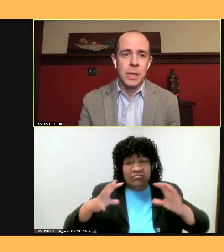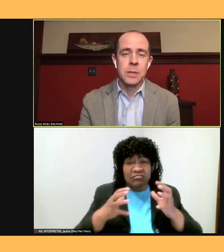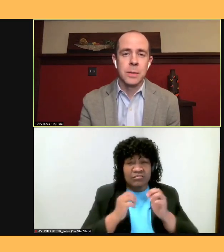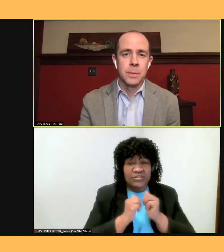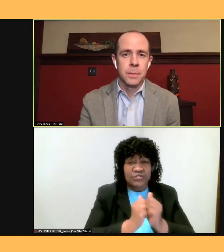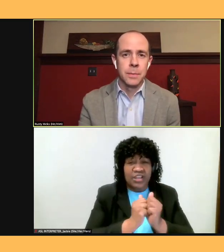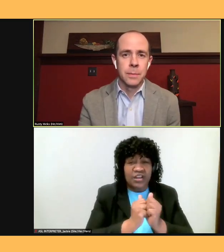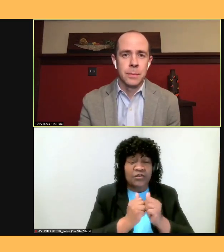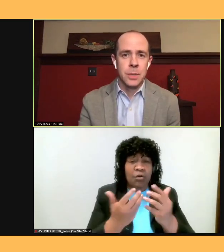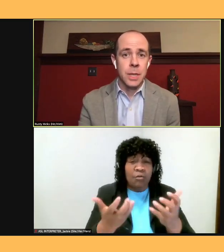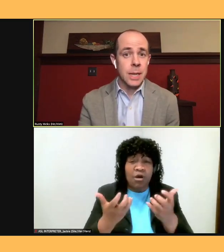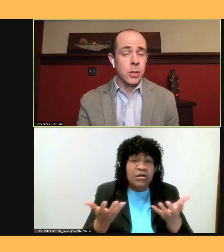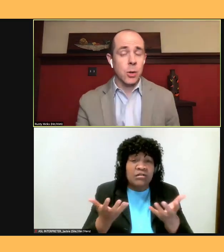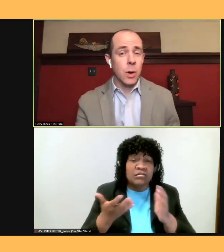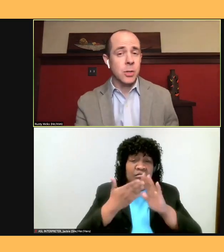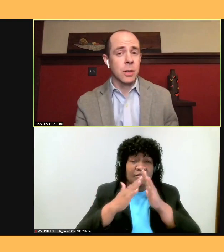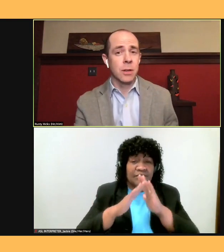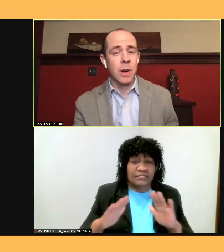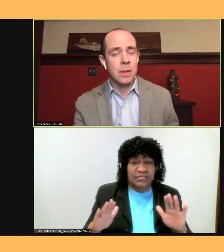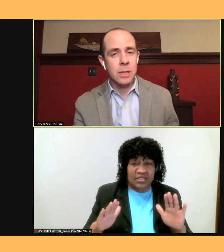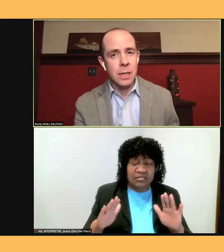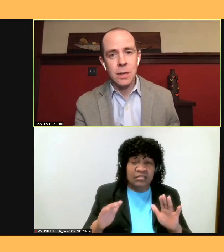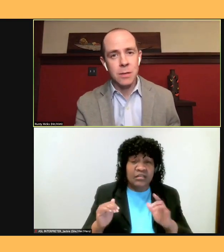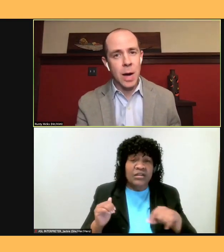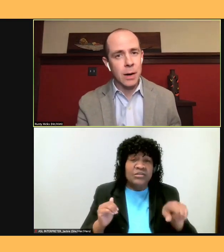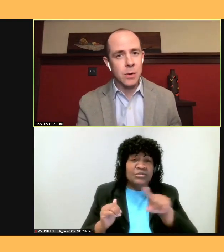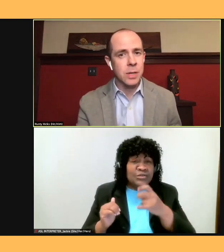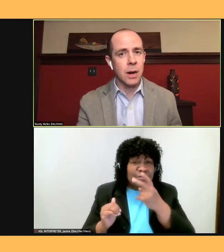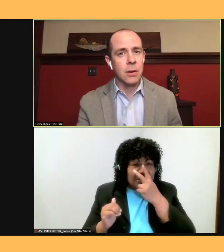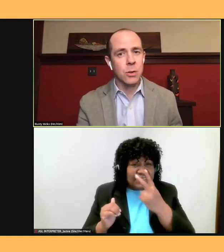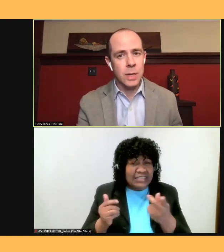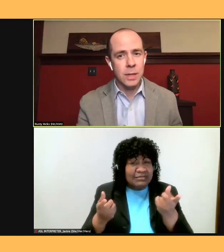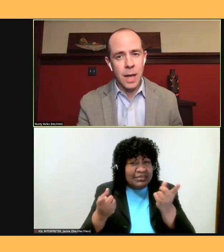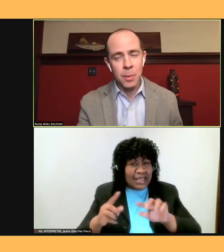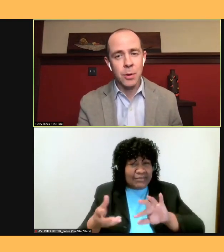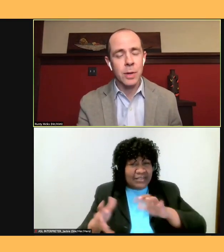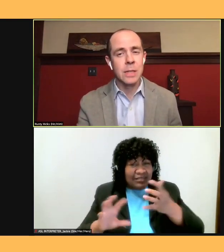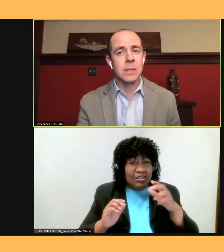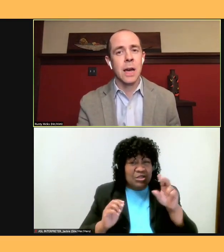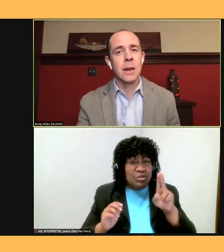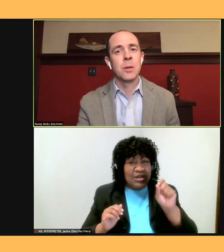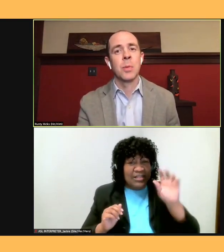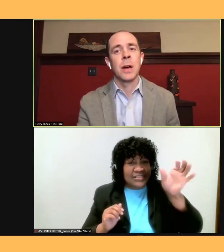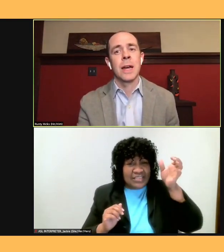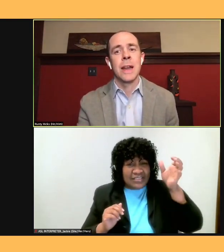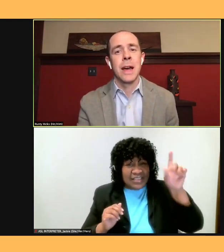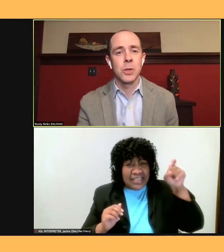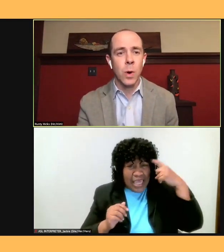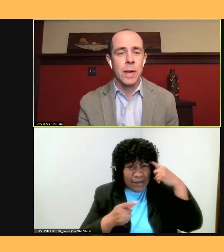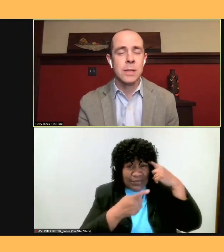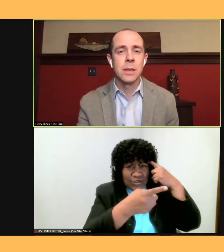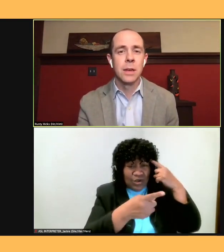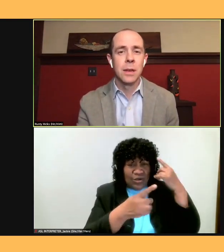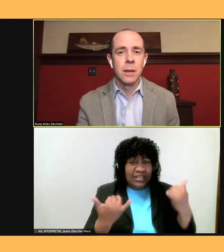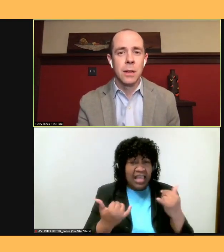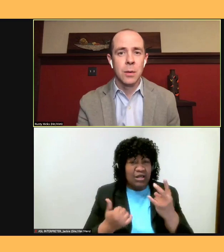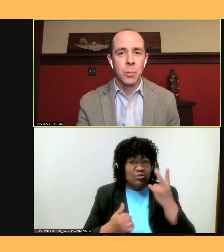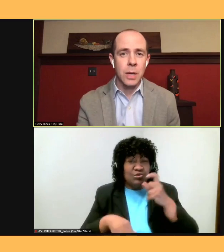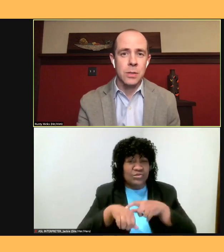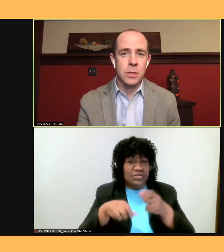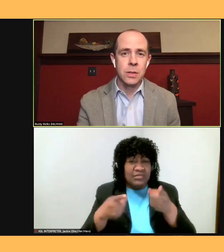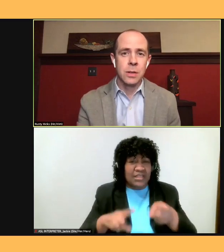To the desecration of the very seat of democracy, our U.S. Capitol, incited by a now twice-impeached